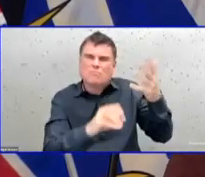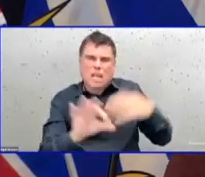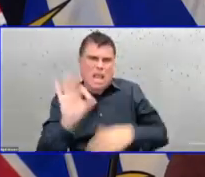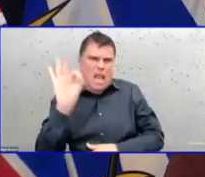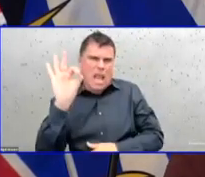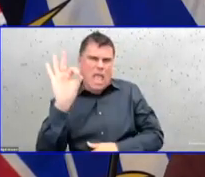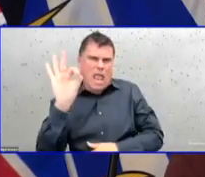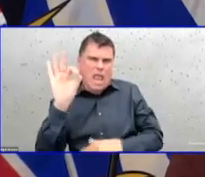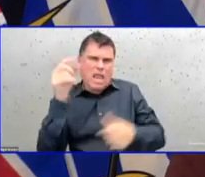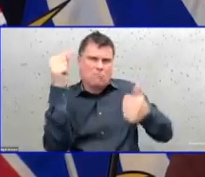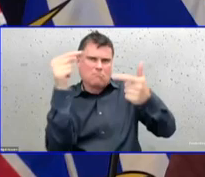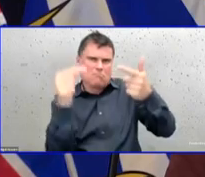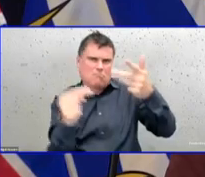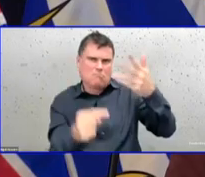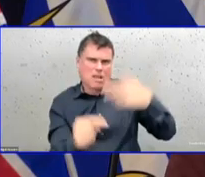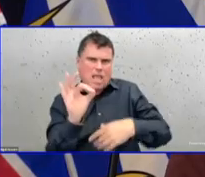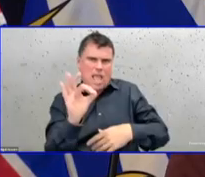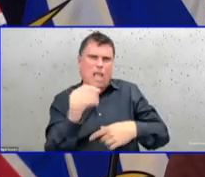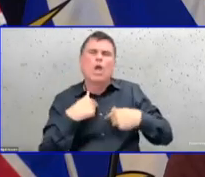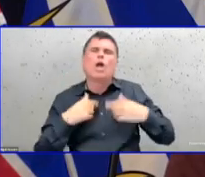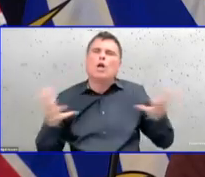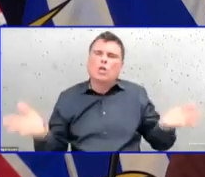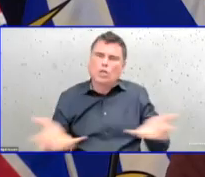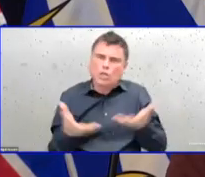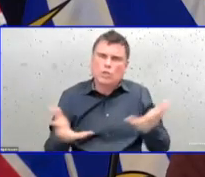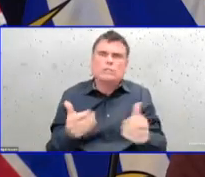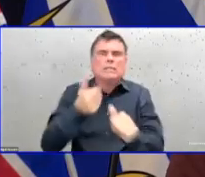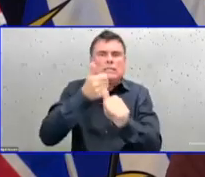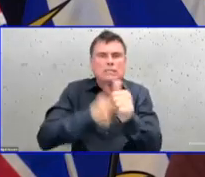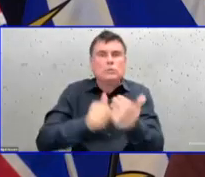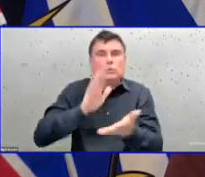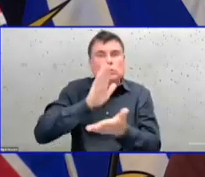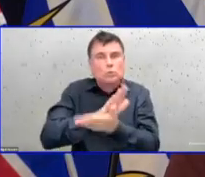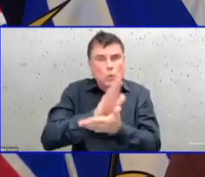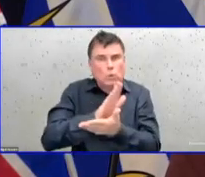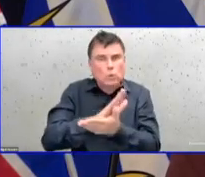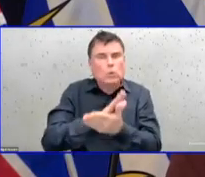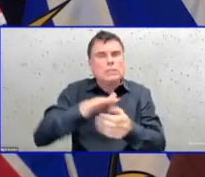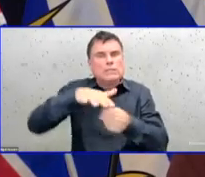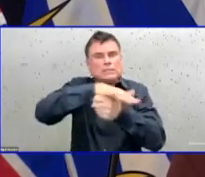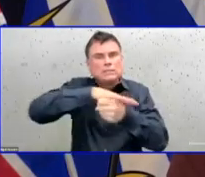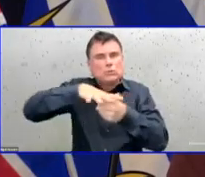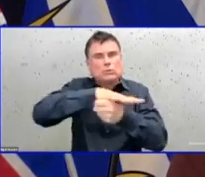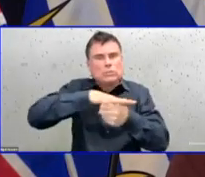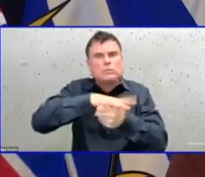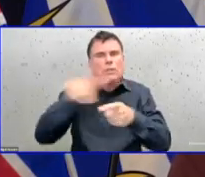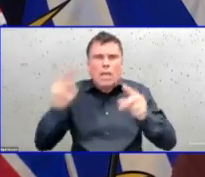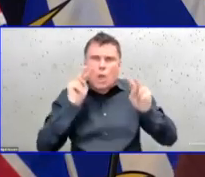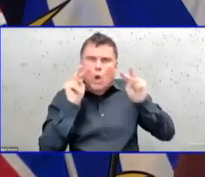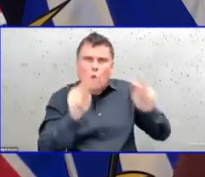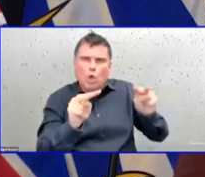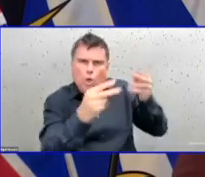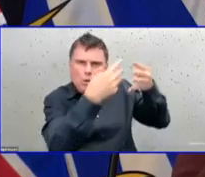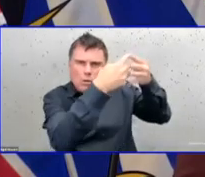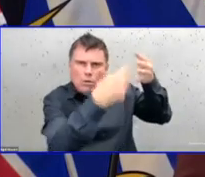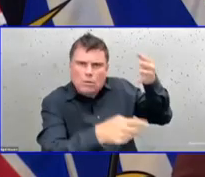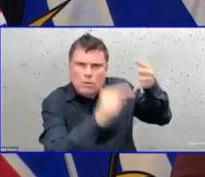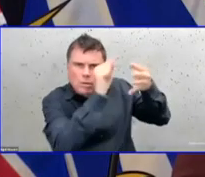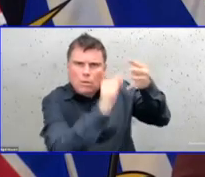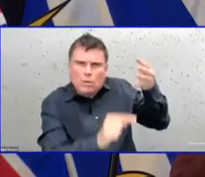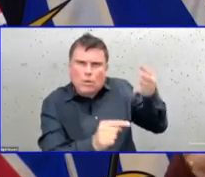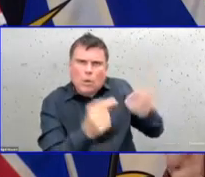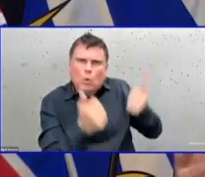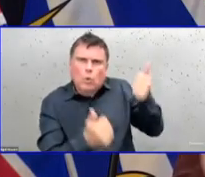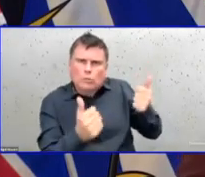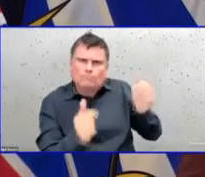colleagues in the local public health units, the school MHOs have been working with their school districts to make sure that the actions that are